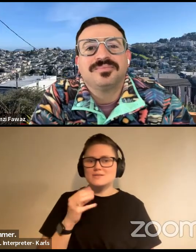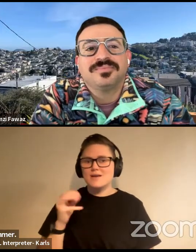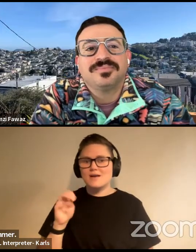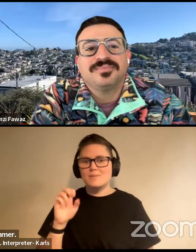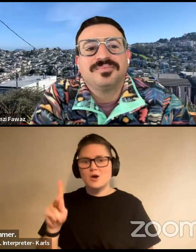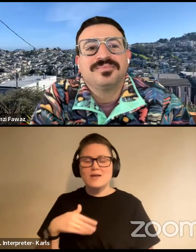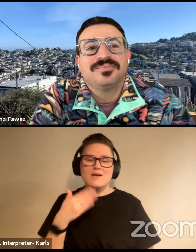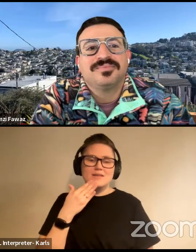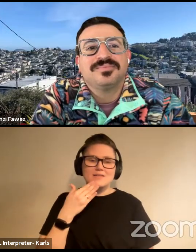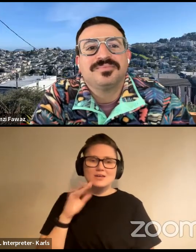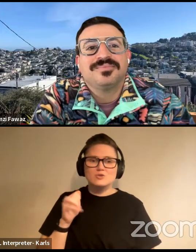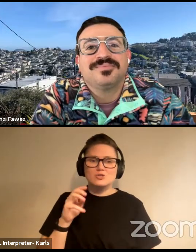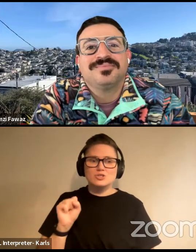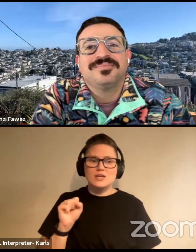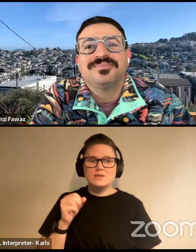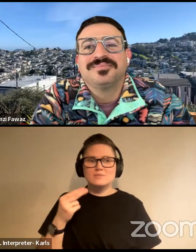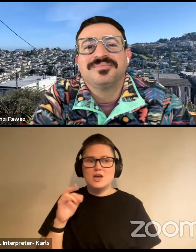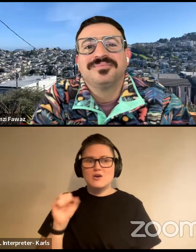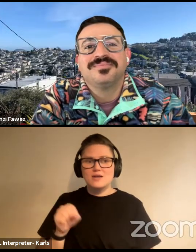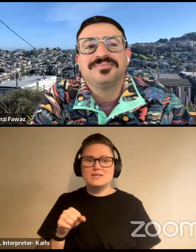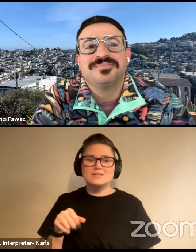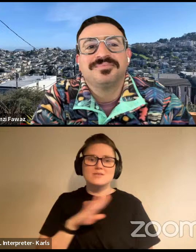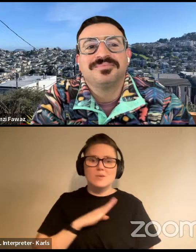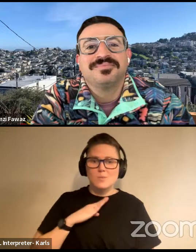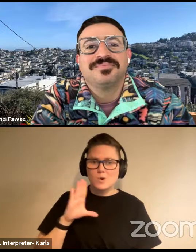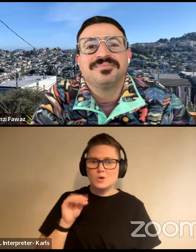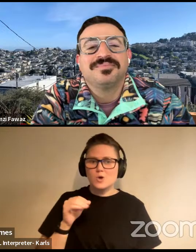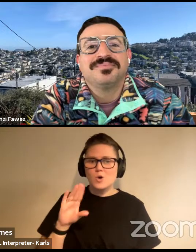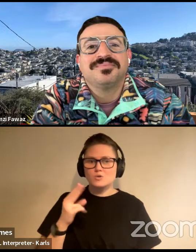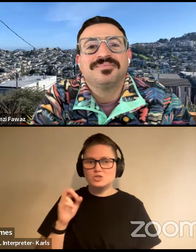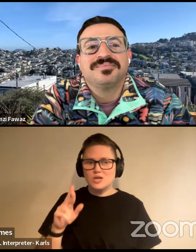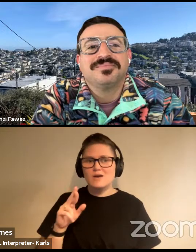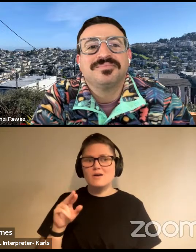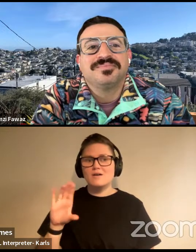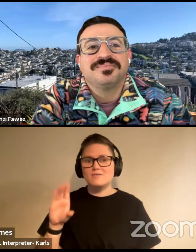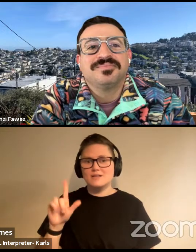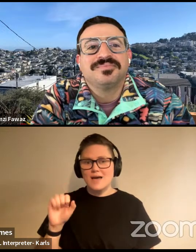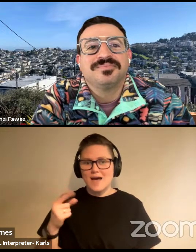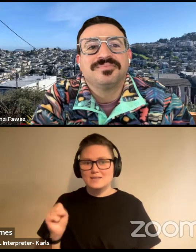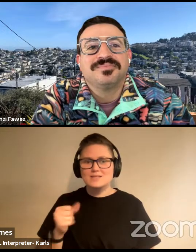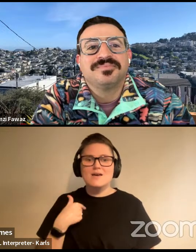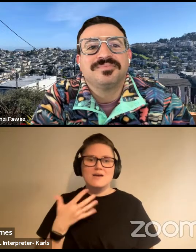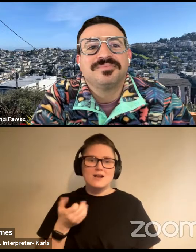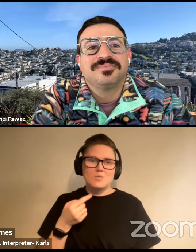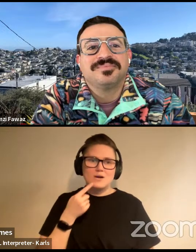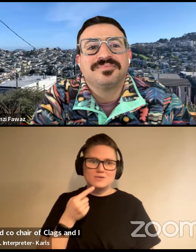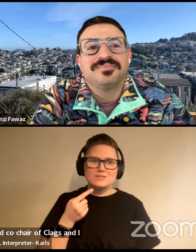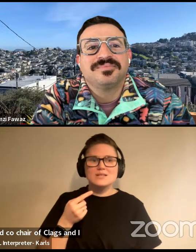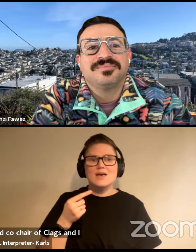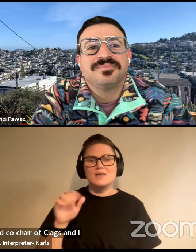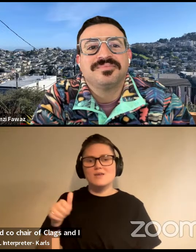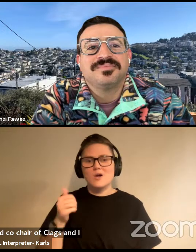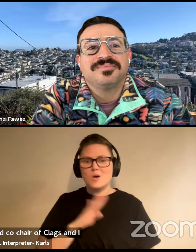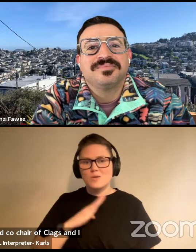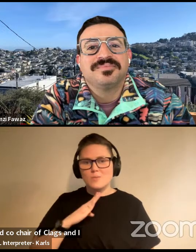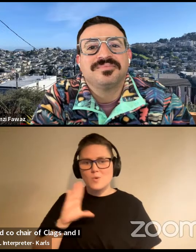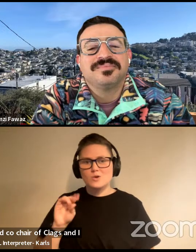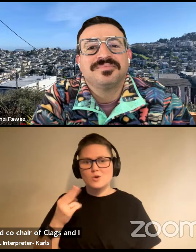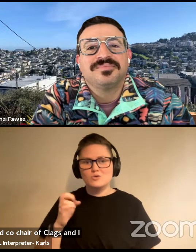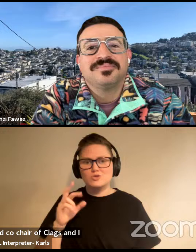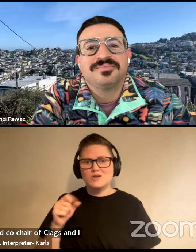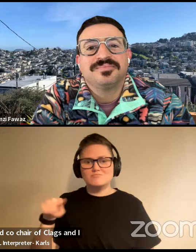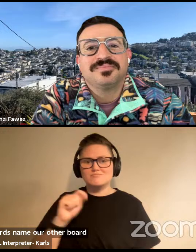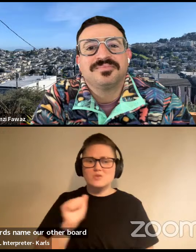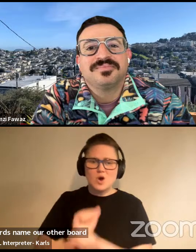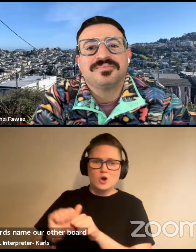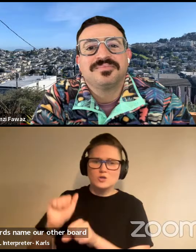Um, thanks James Harris, the board co-chair of Clags. And, um, I just want to say for our Western guards name, our other board co-chairs, these are the hardest working